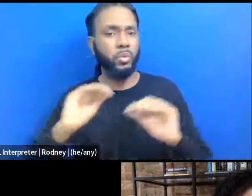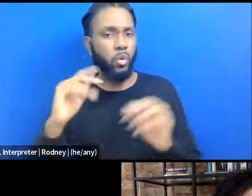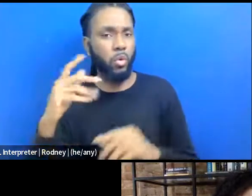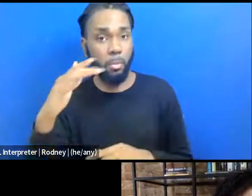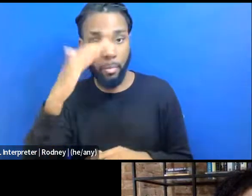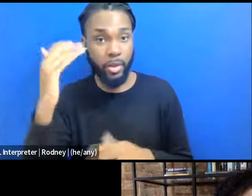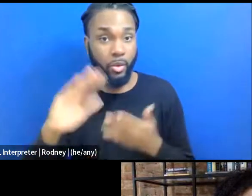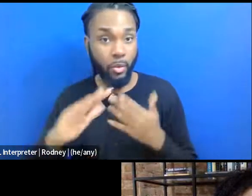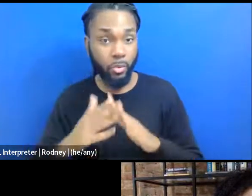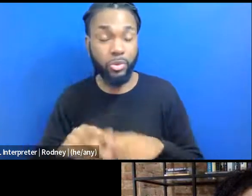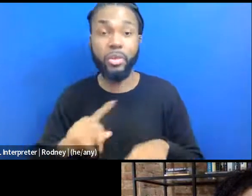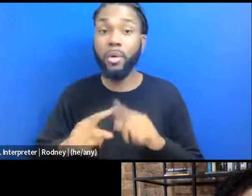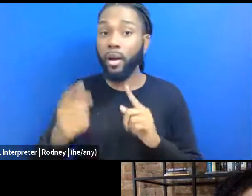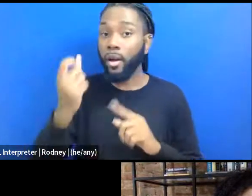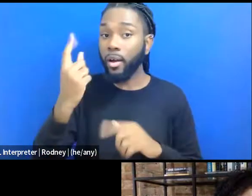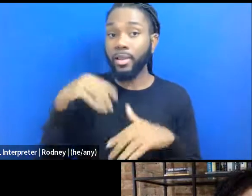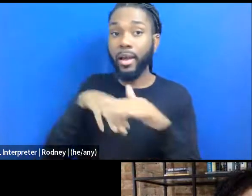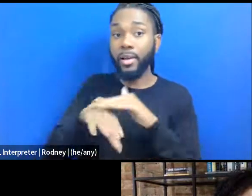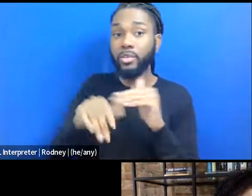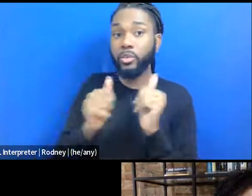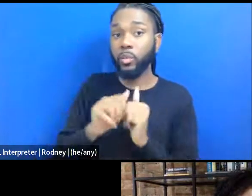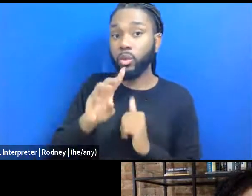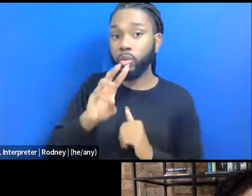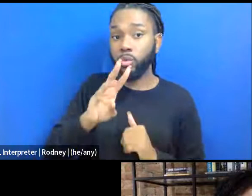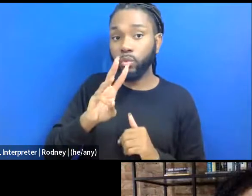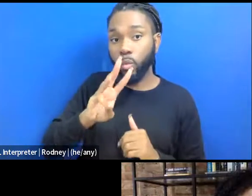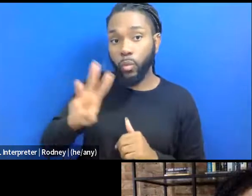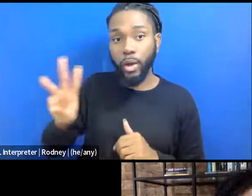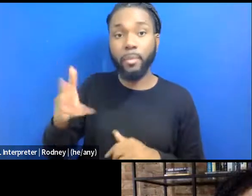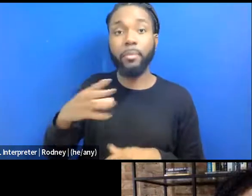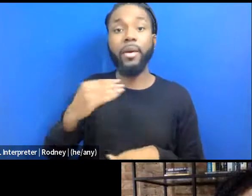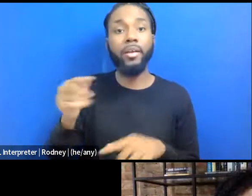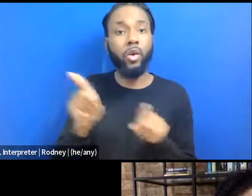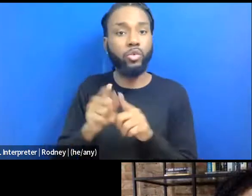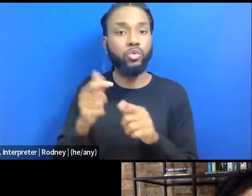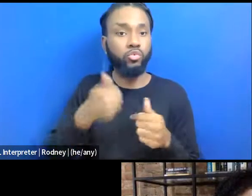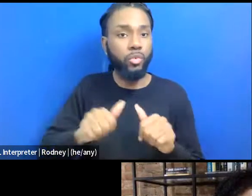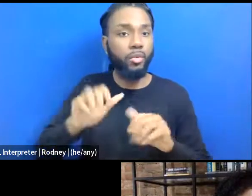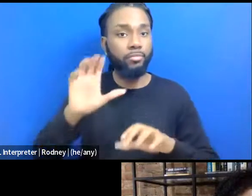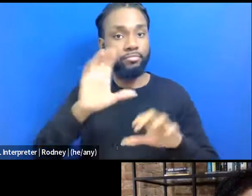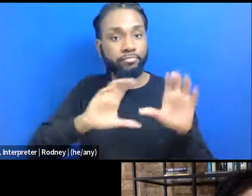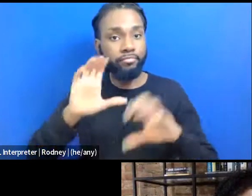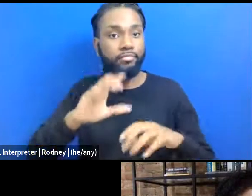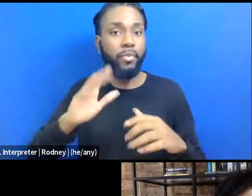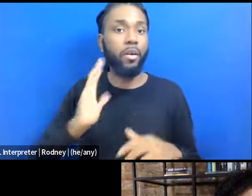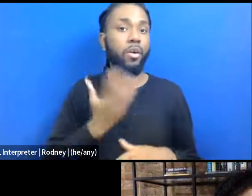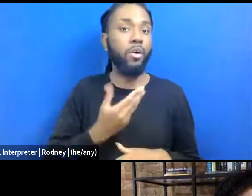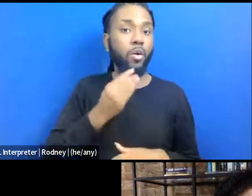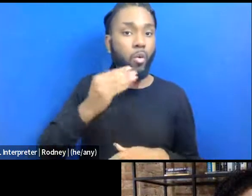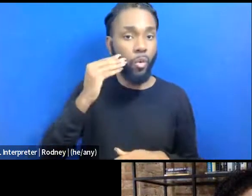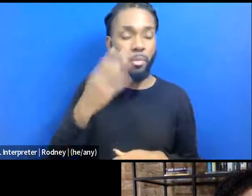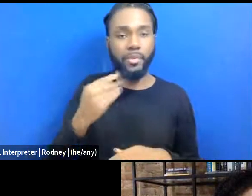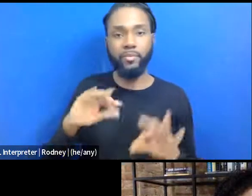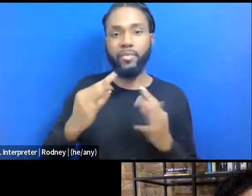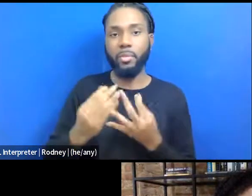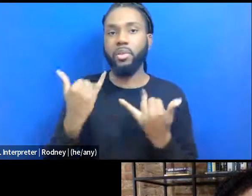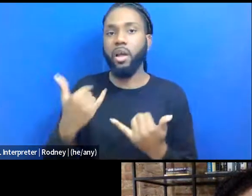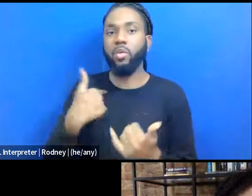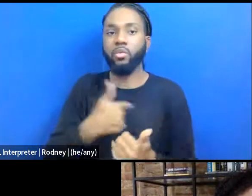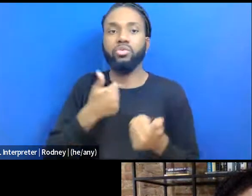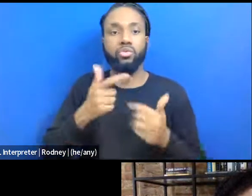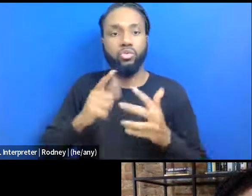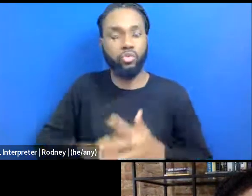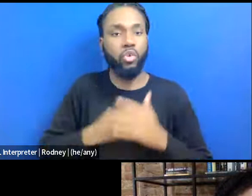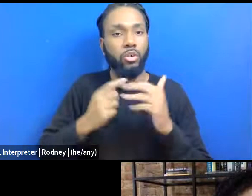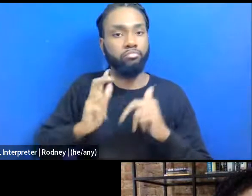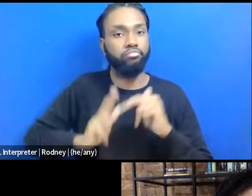access to the web and really trying to find our homes and our families, we're starting to build community. And I want to